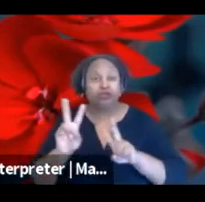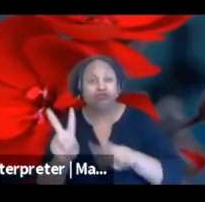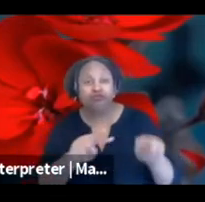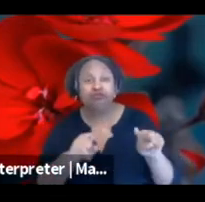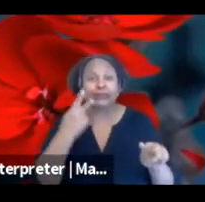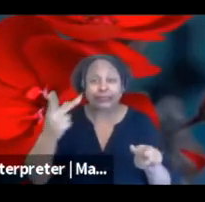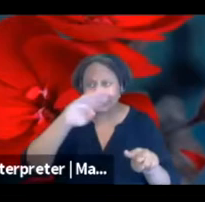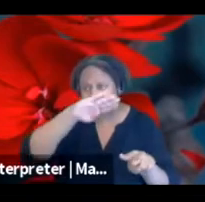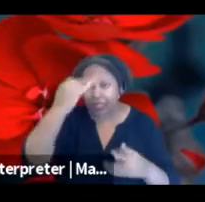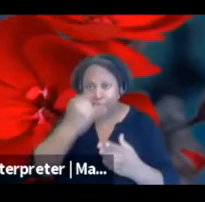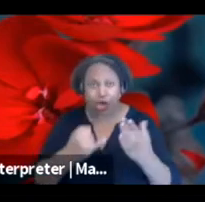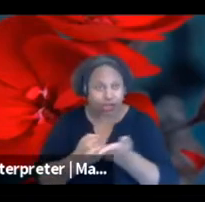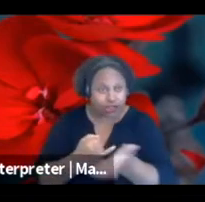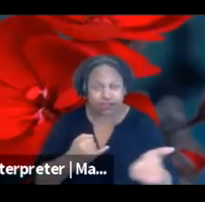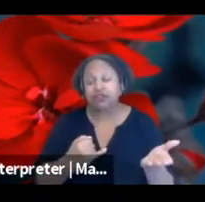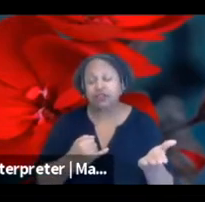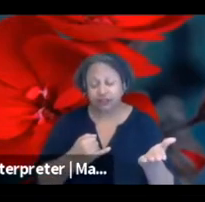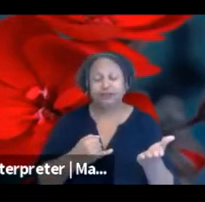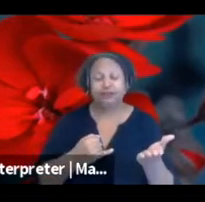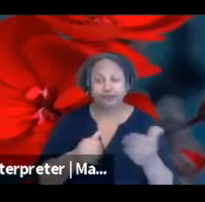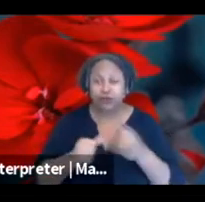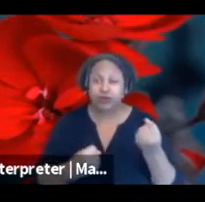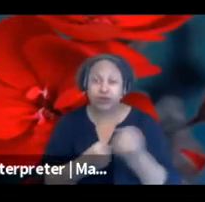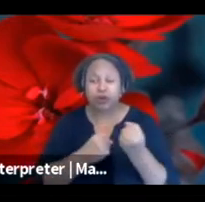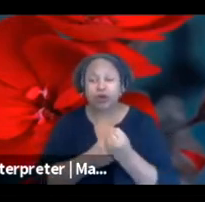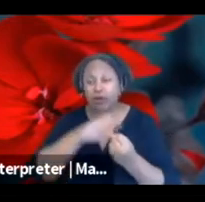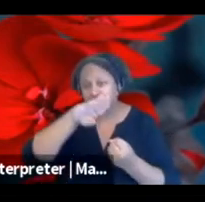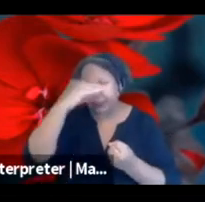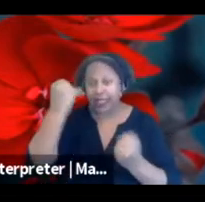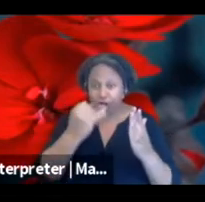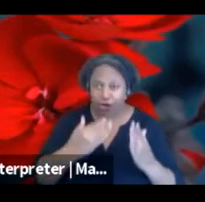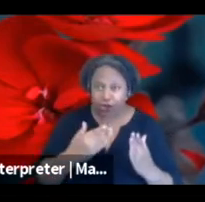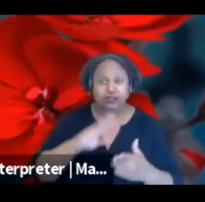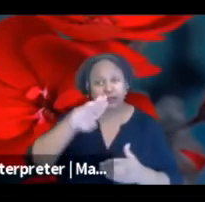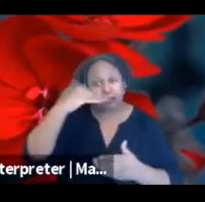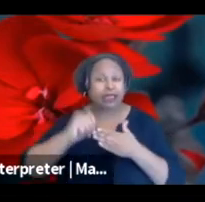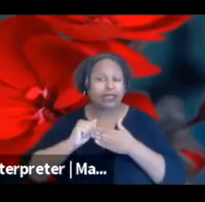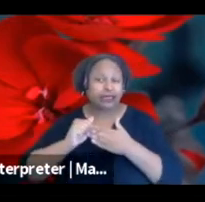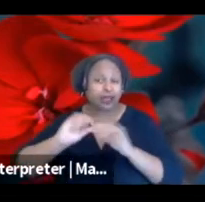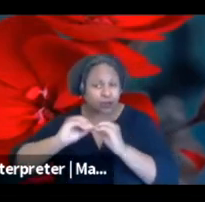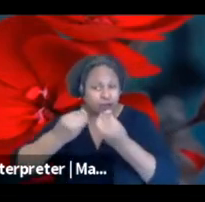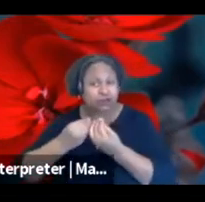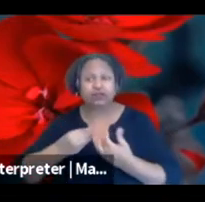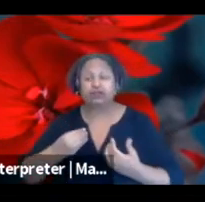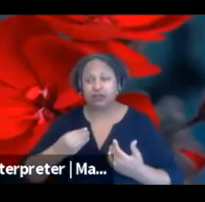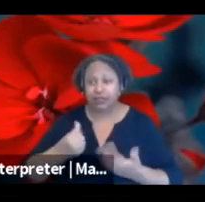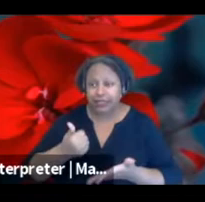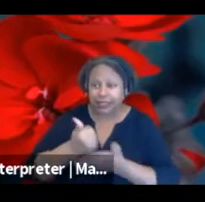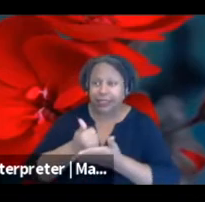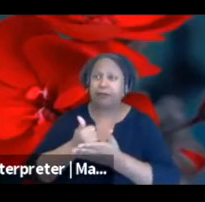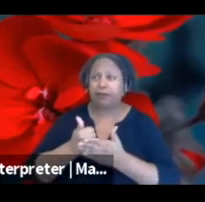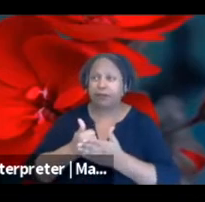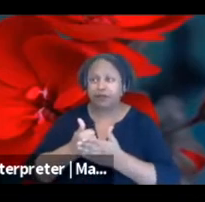supporting Black artists and Black led organizations to build bridges amongst each other as well. So in